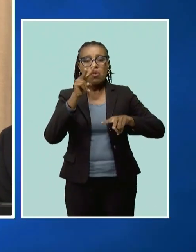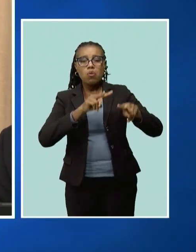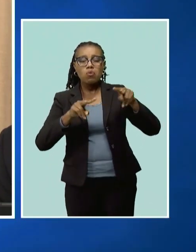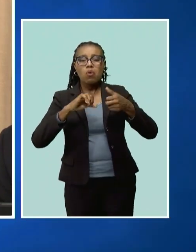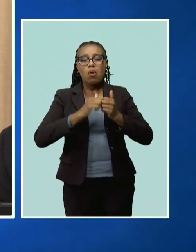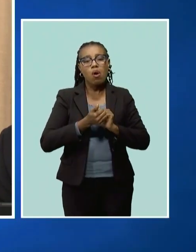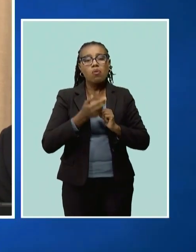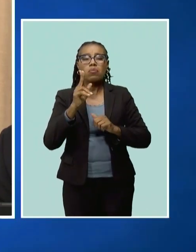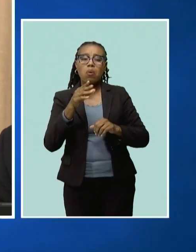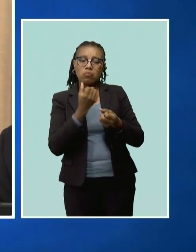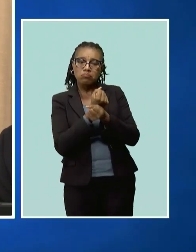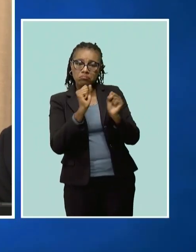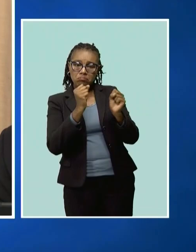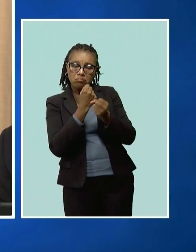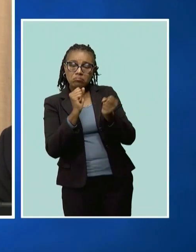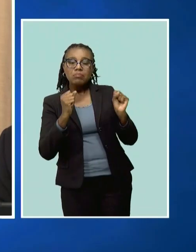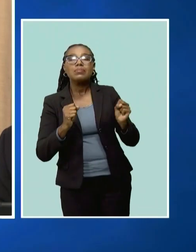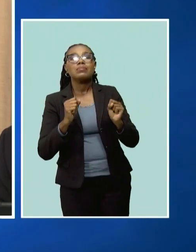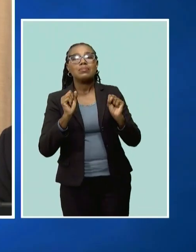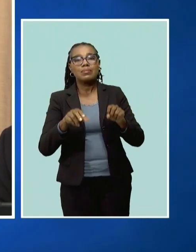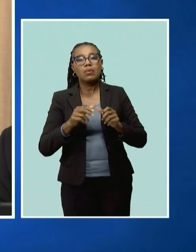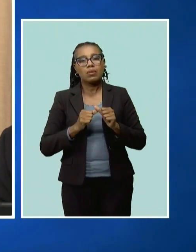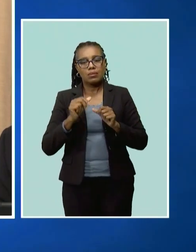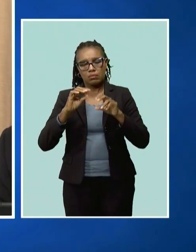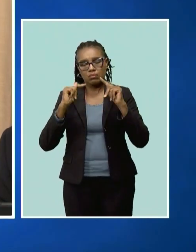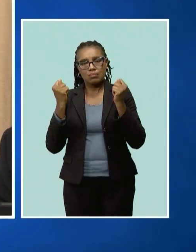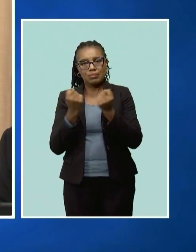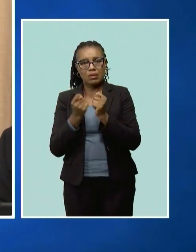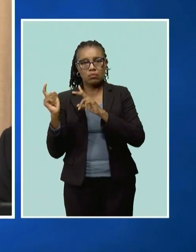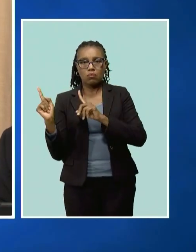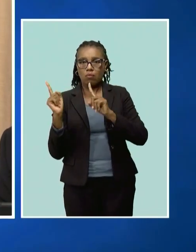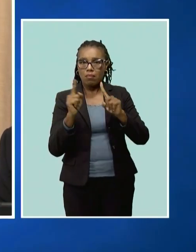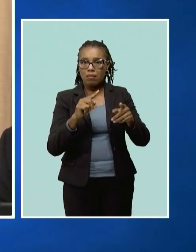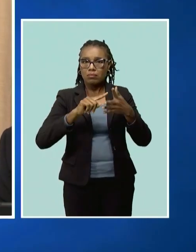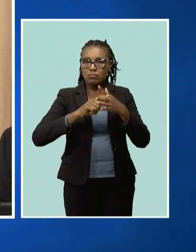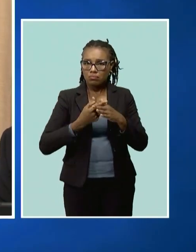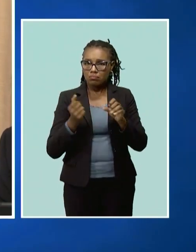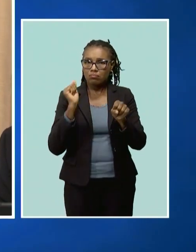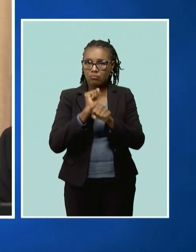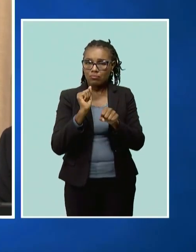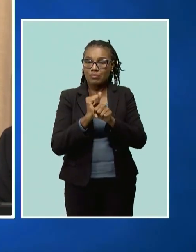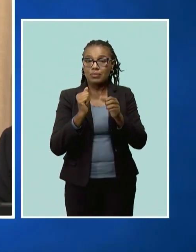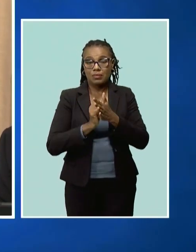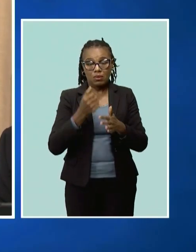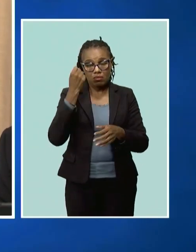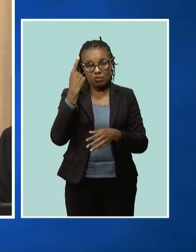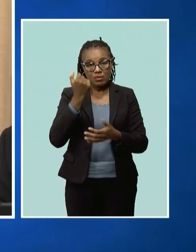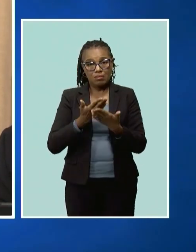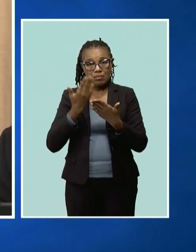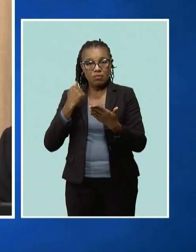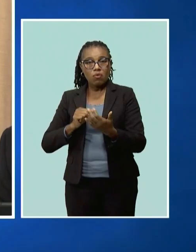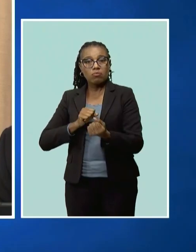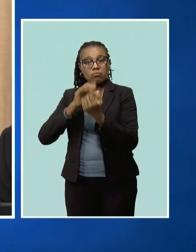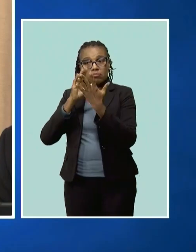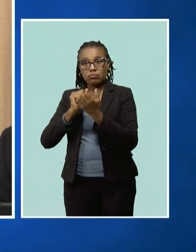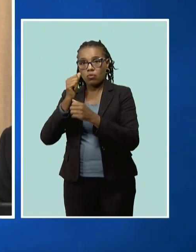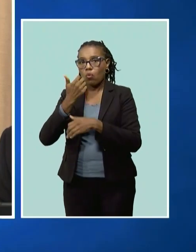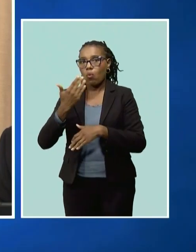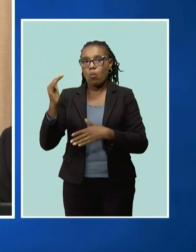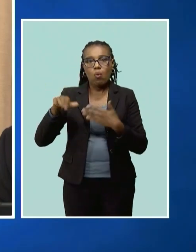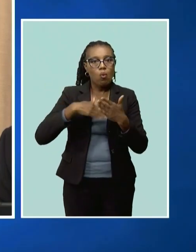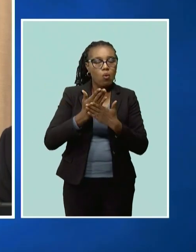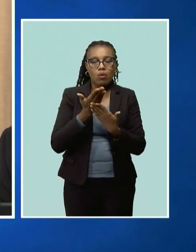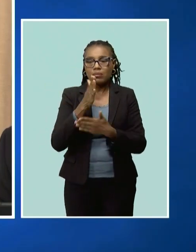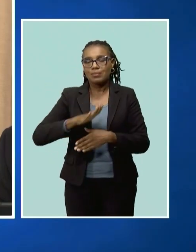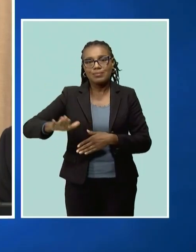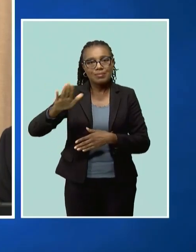is safe. And those teams have started back on the site. Obviously, there were some challenges we had at all of the locations in relation